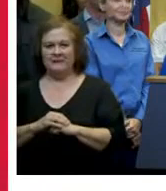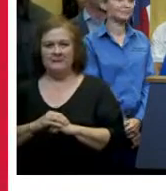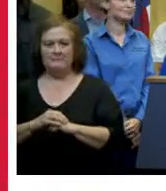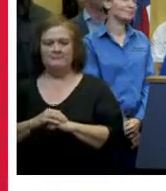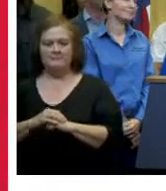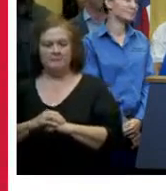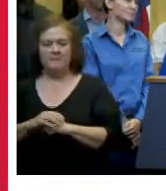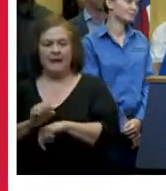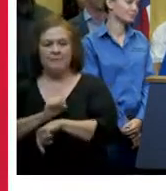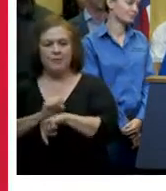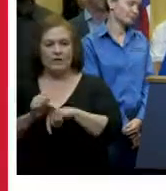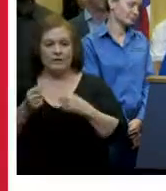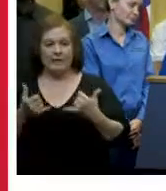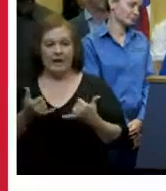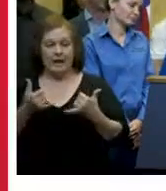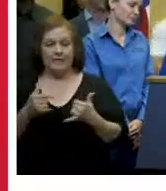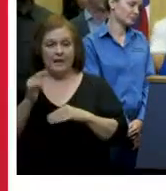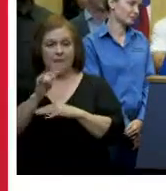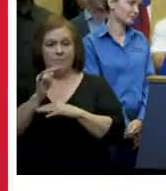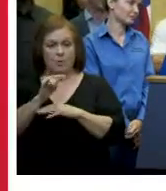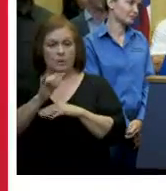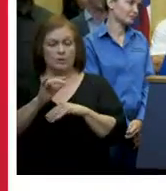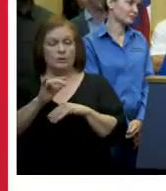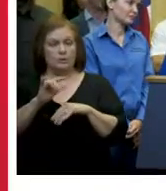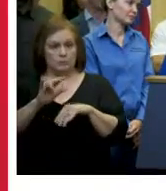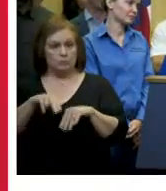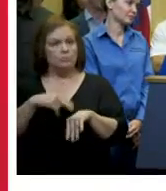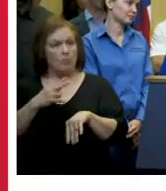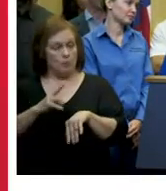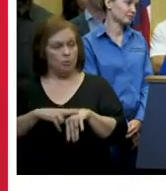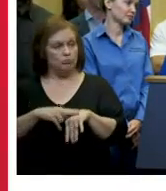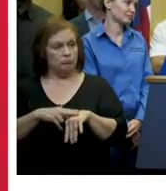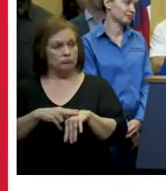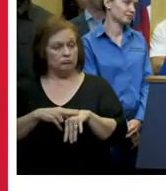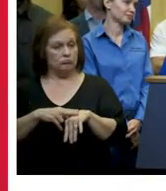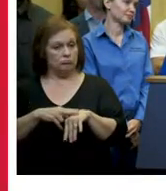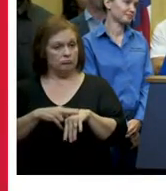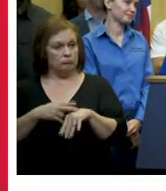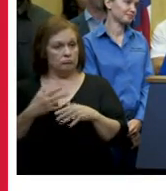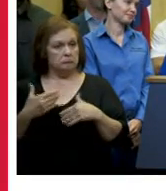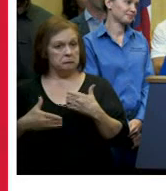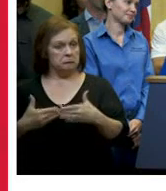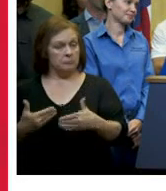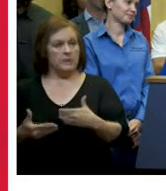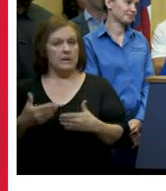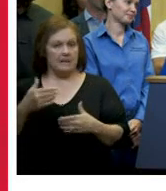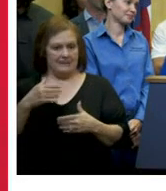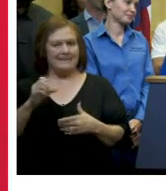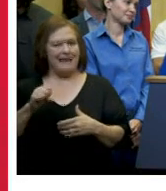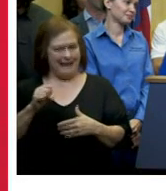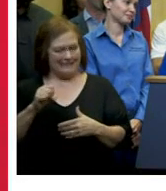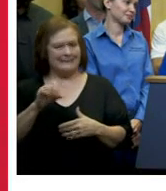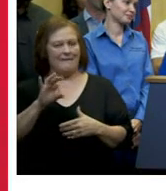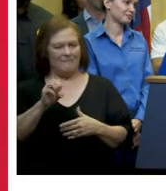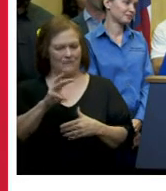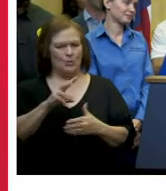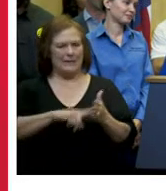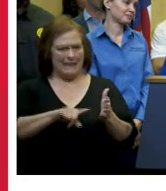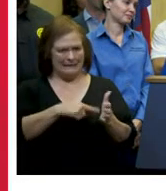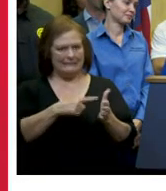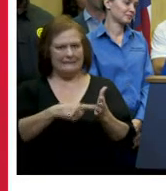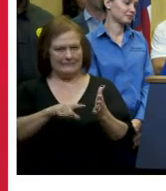okay operations right now at the airport are normal but fluid we do know of a few cancellations today already